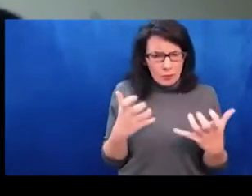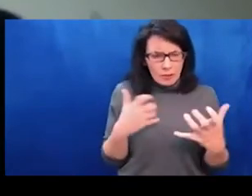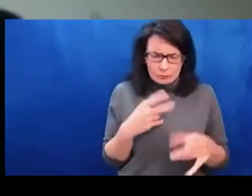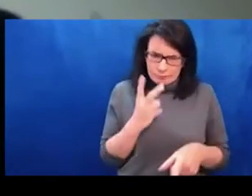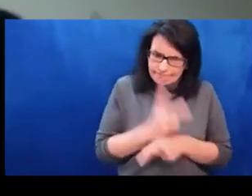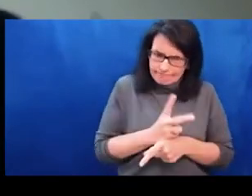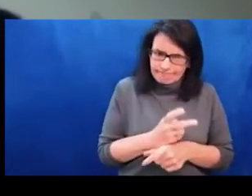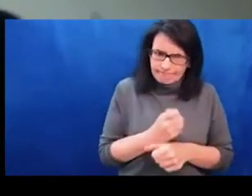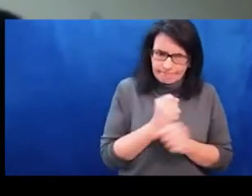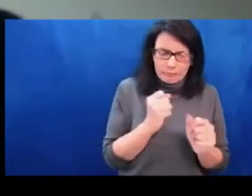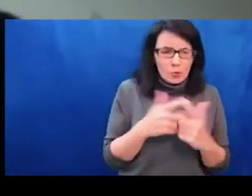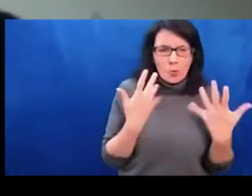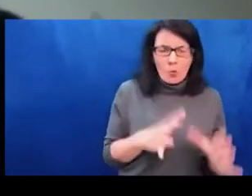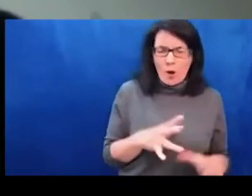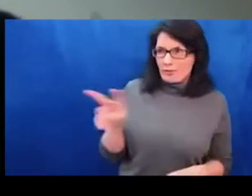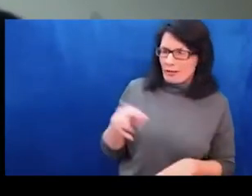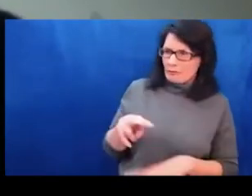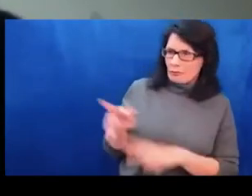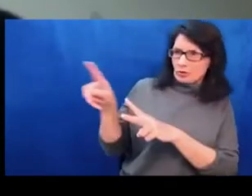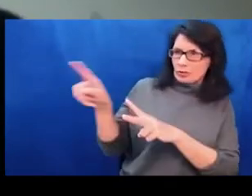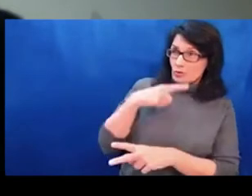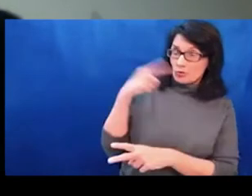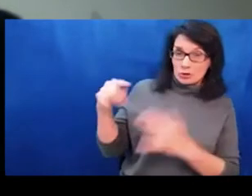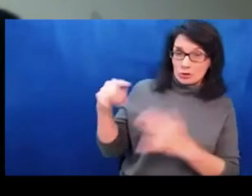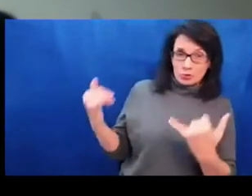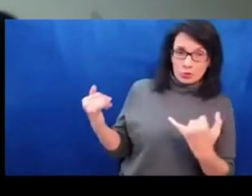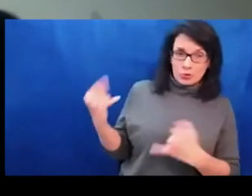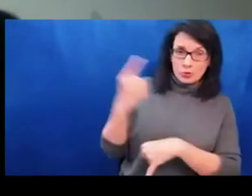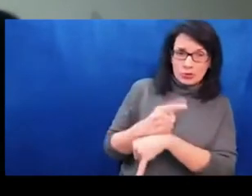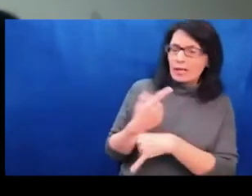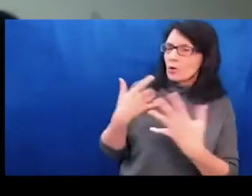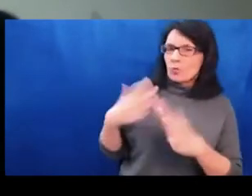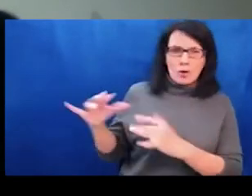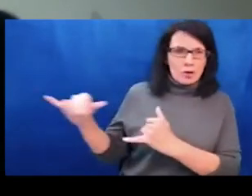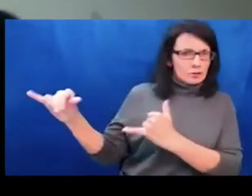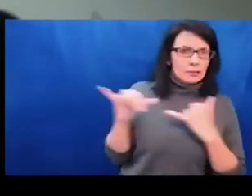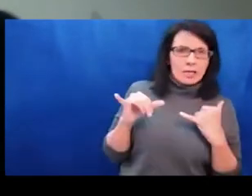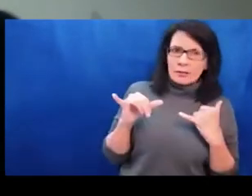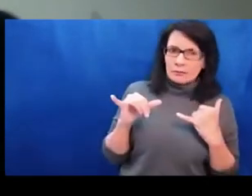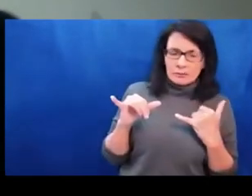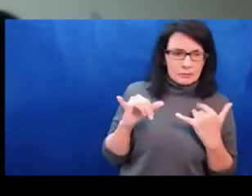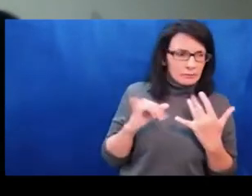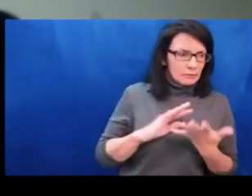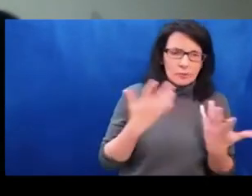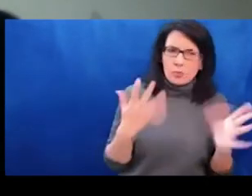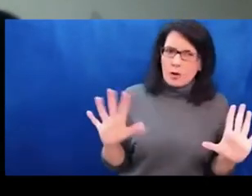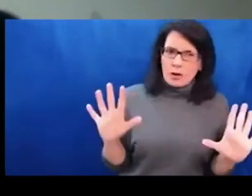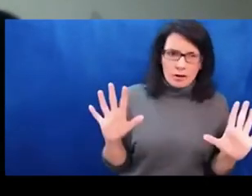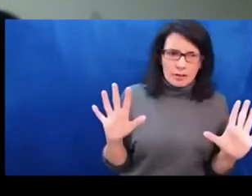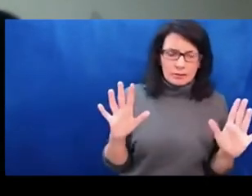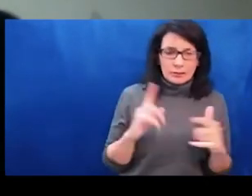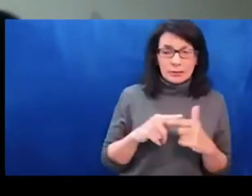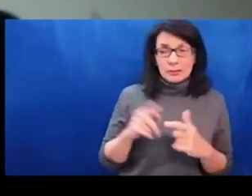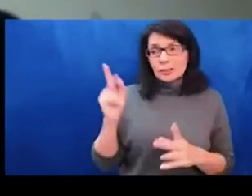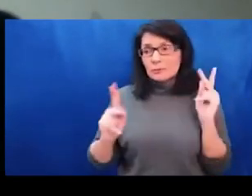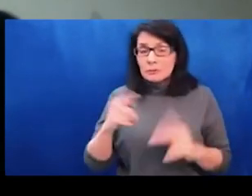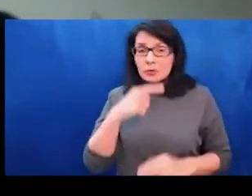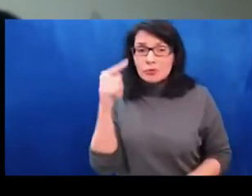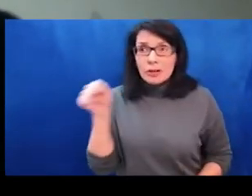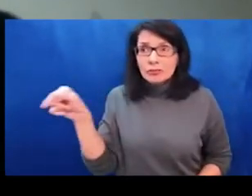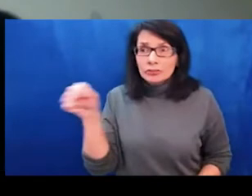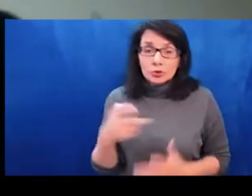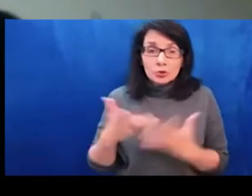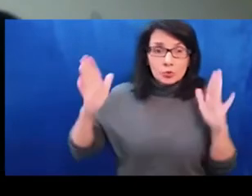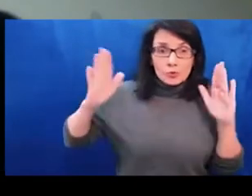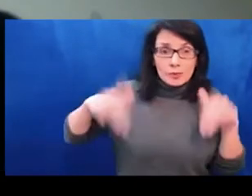mentioned before, it is no longer possible there to speak out. And this war